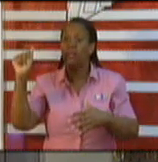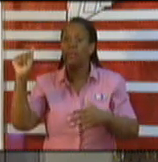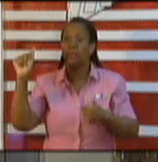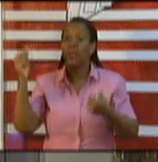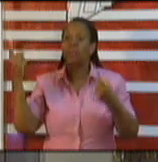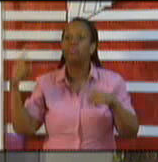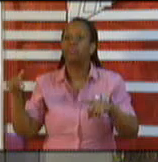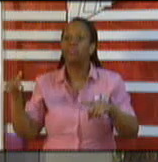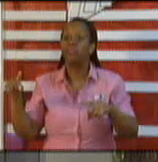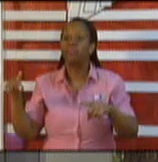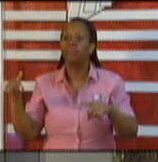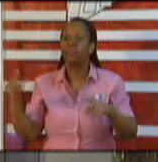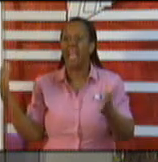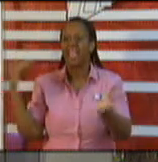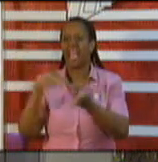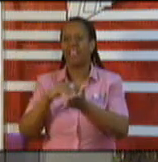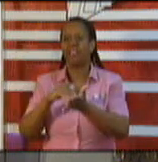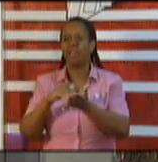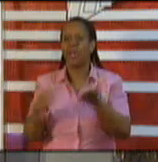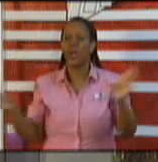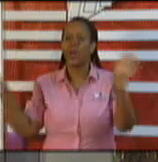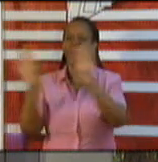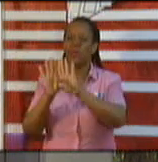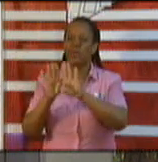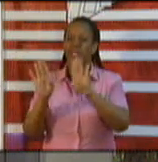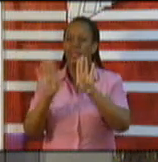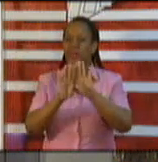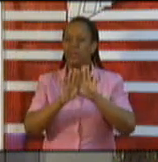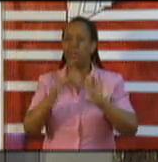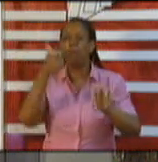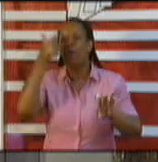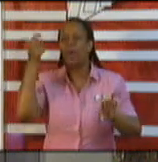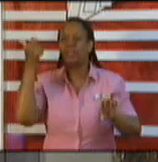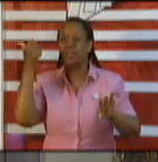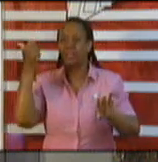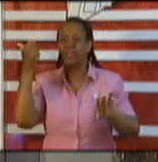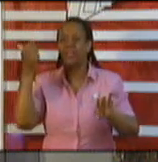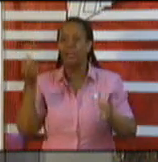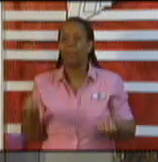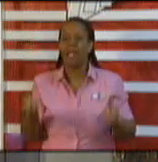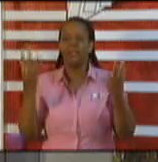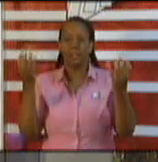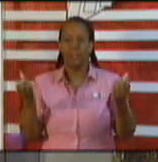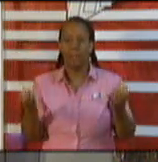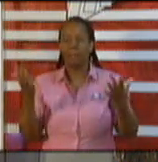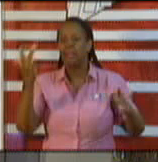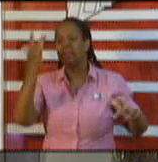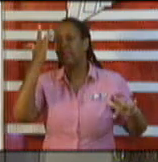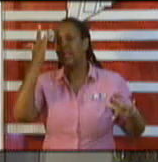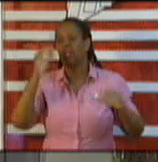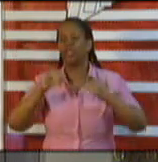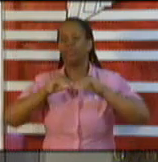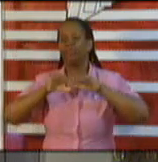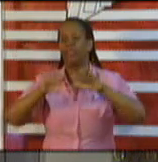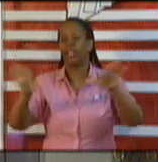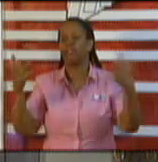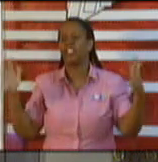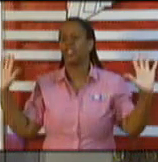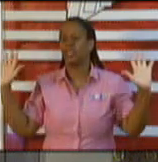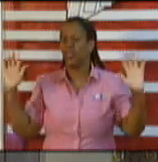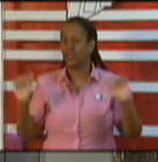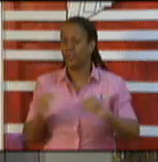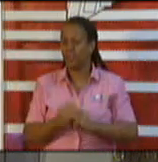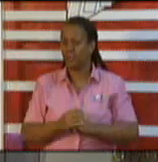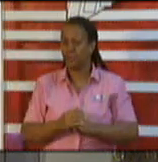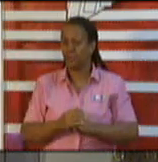curbs on bars to battle a surge of infections. The head of the European Commission has